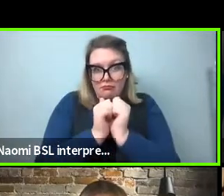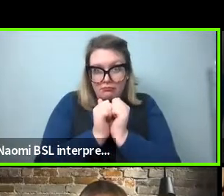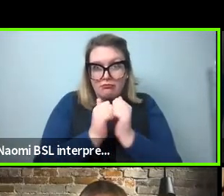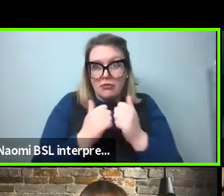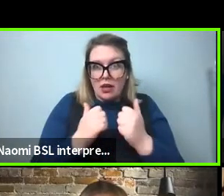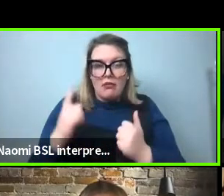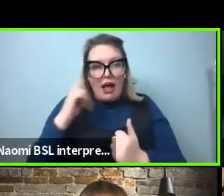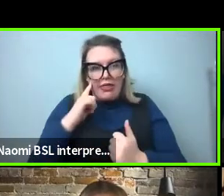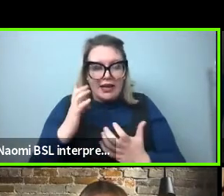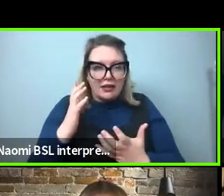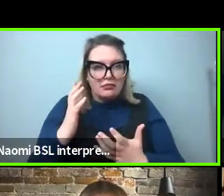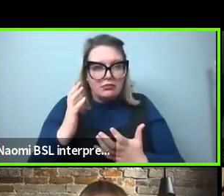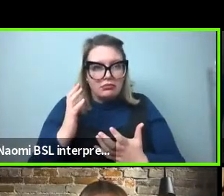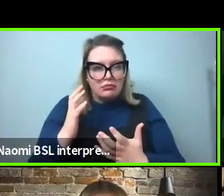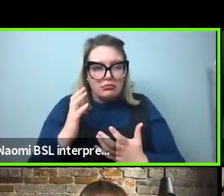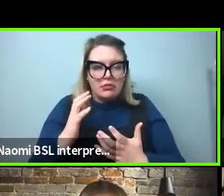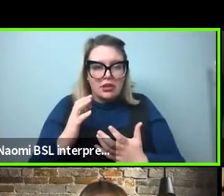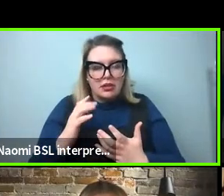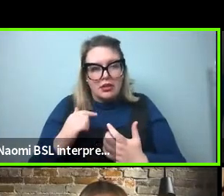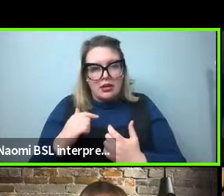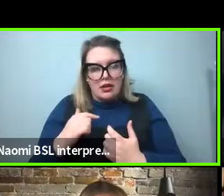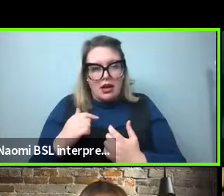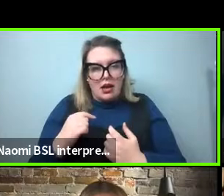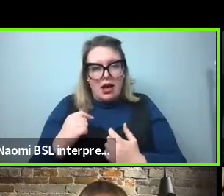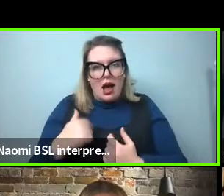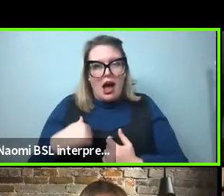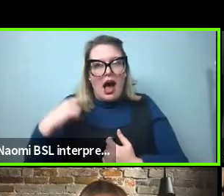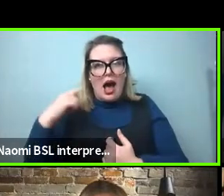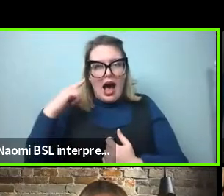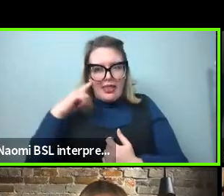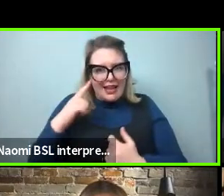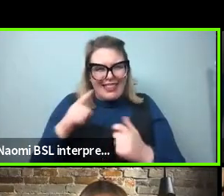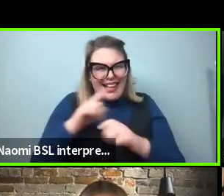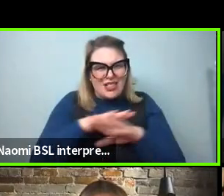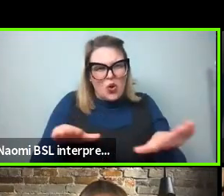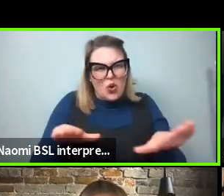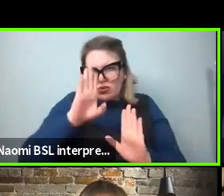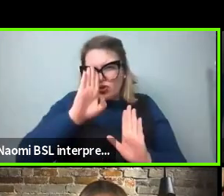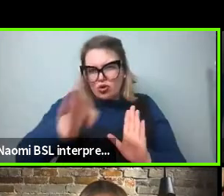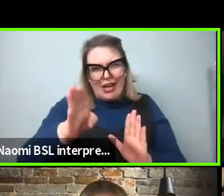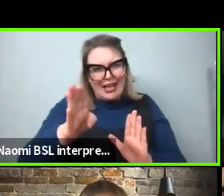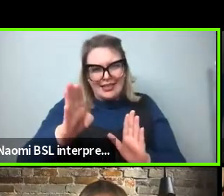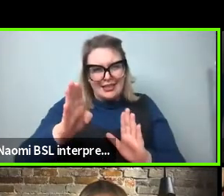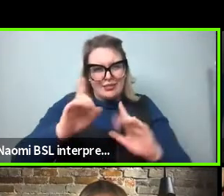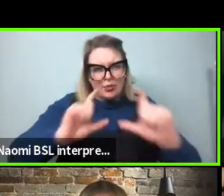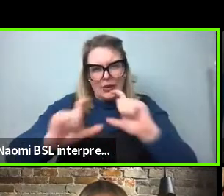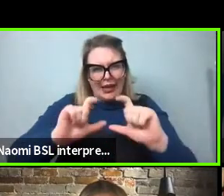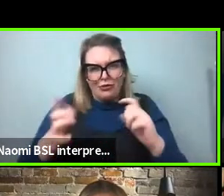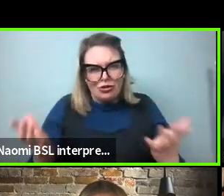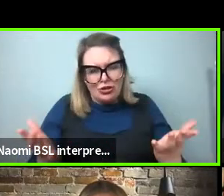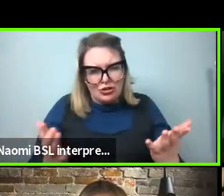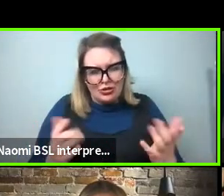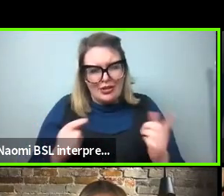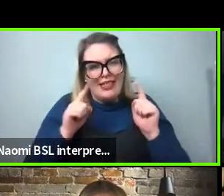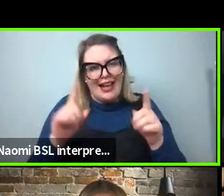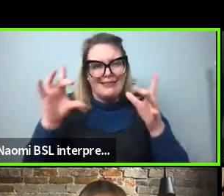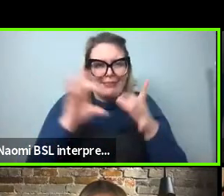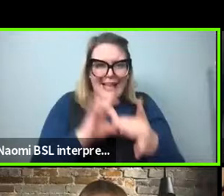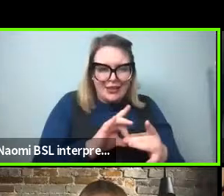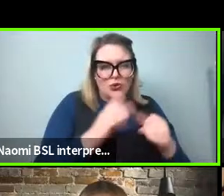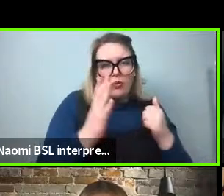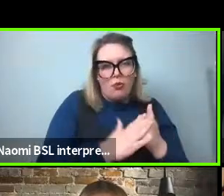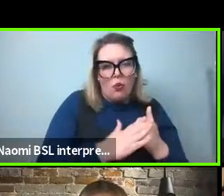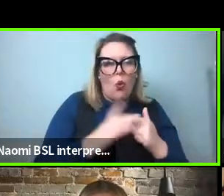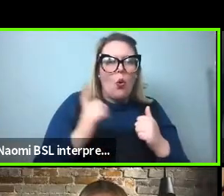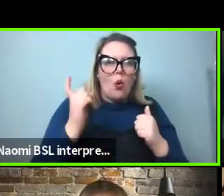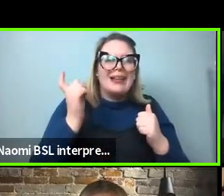answer, but I think, you know, that's not straight communication, right? That's not about communication. That's about simplicity. There is a simplicity